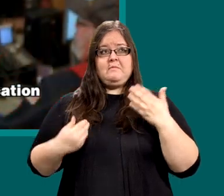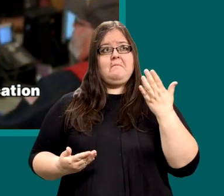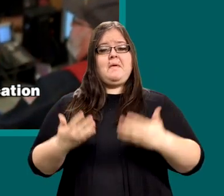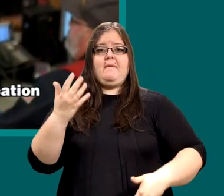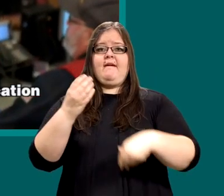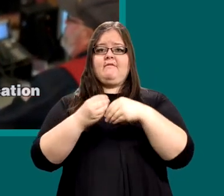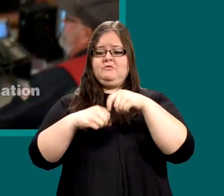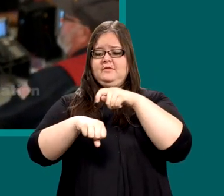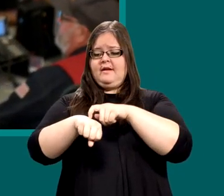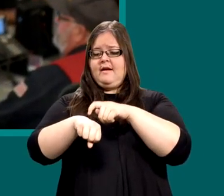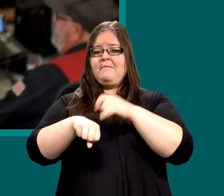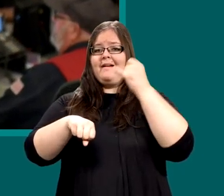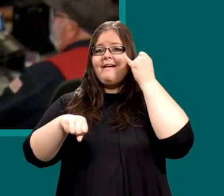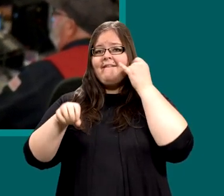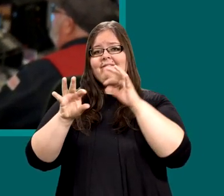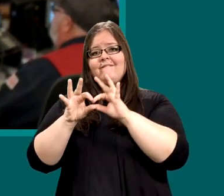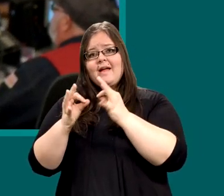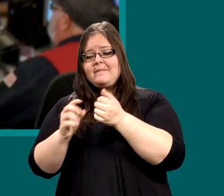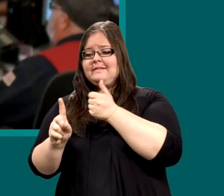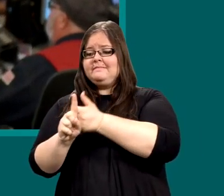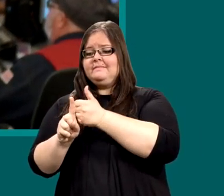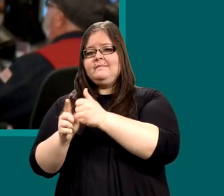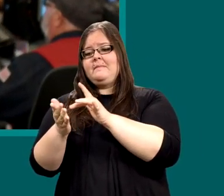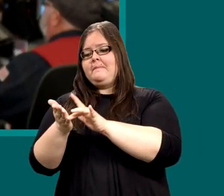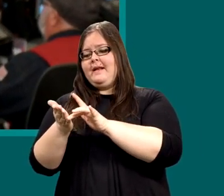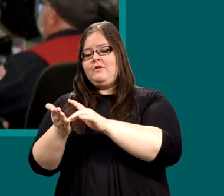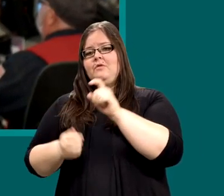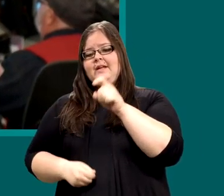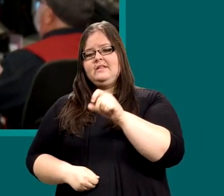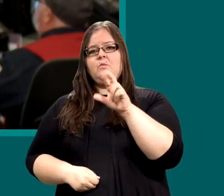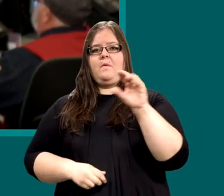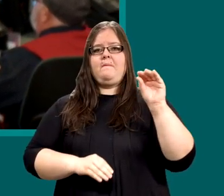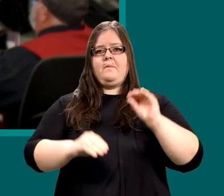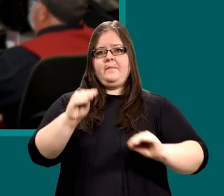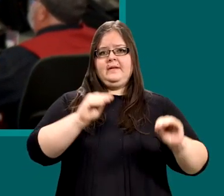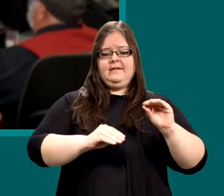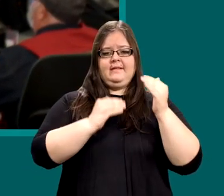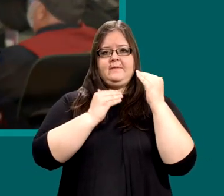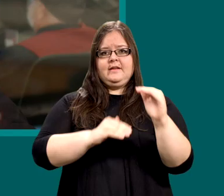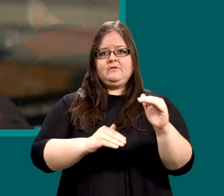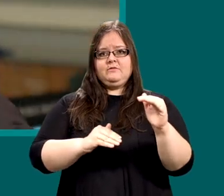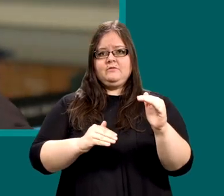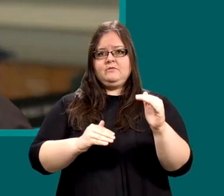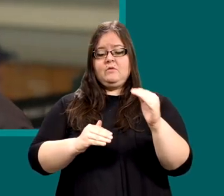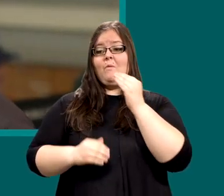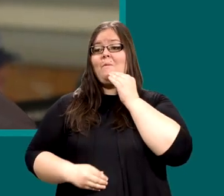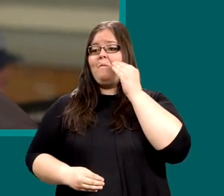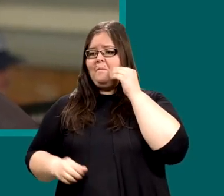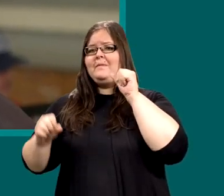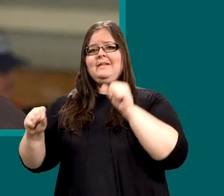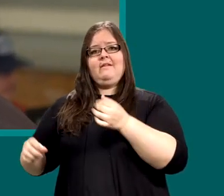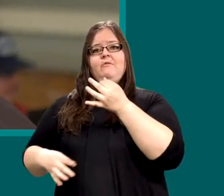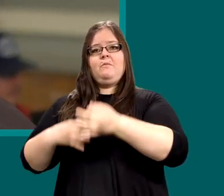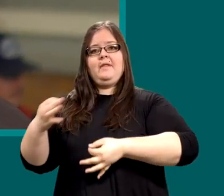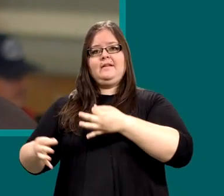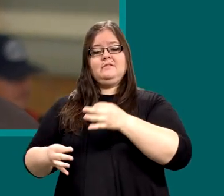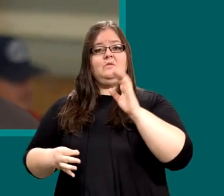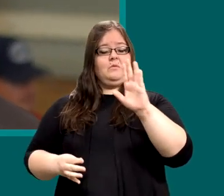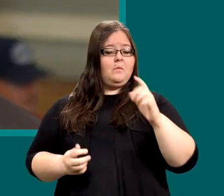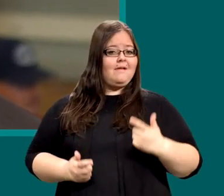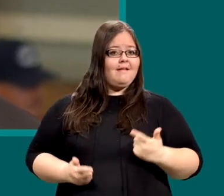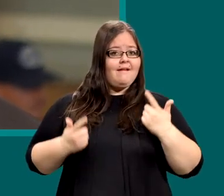about extra time you will need if a family member has medical needs or mobility limitations. Property can be replaced.